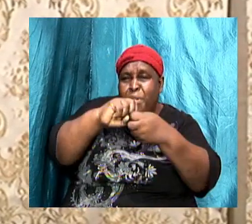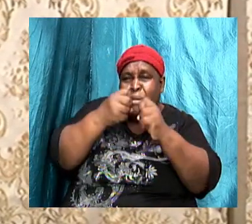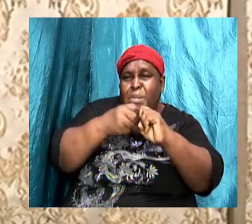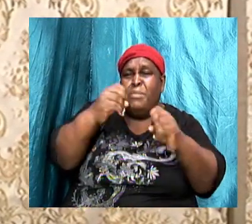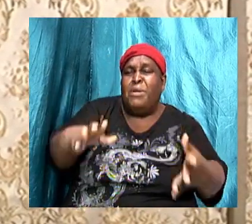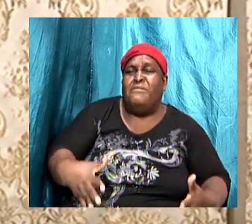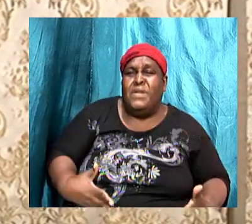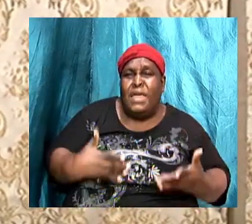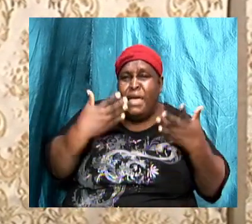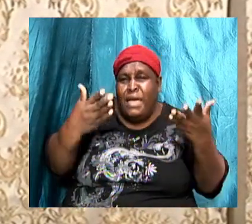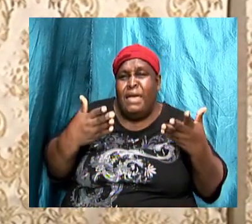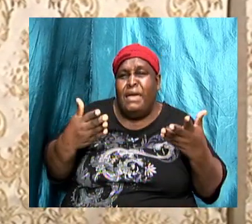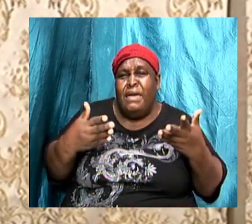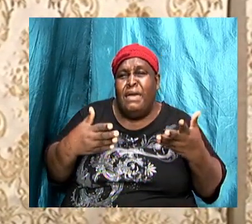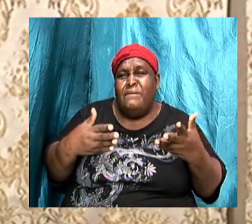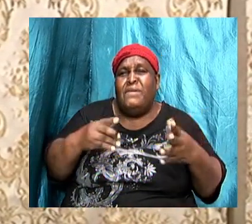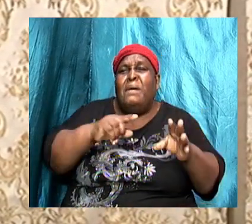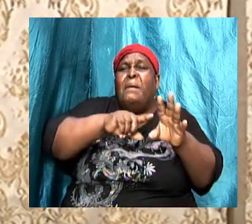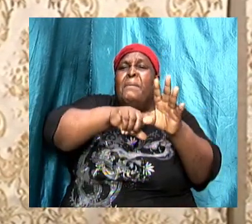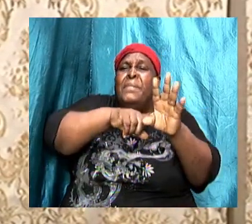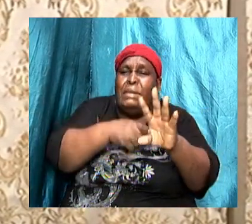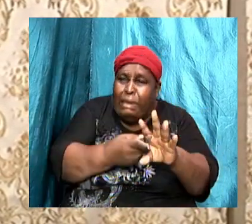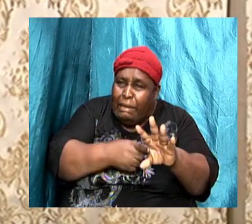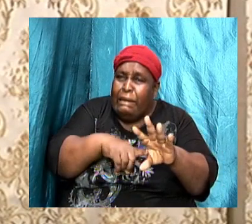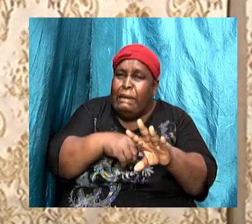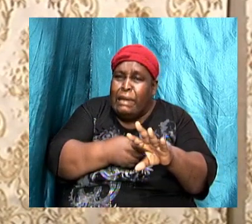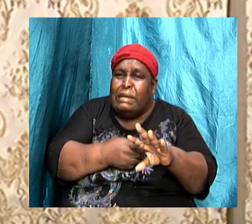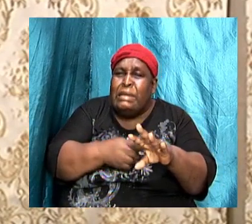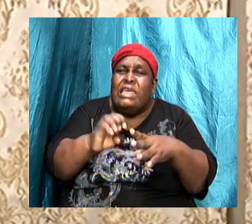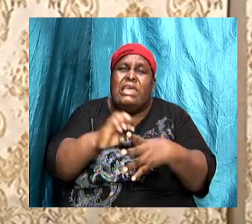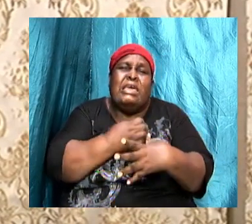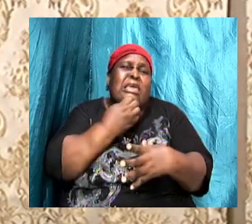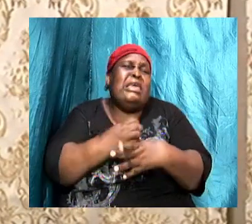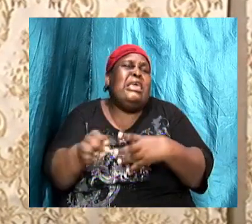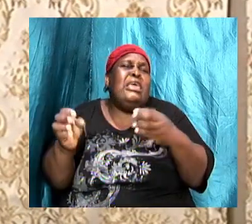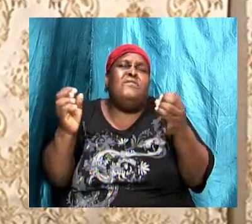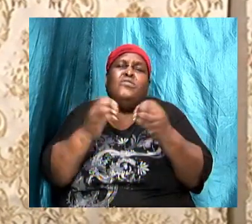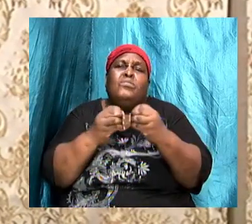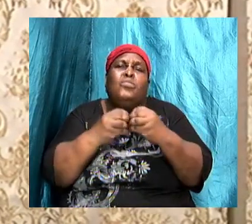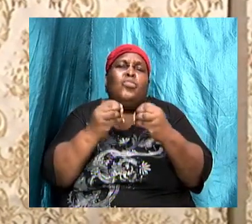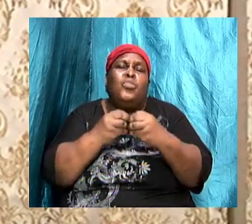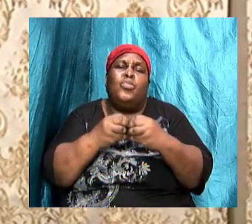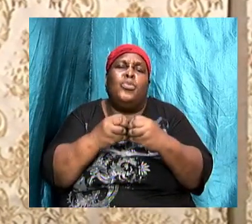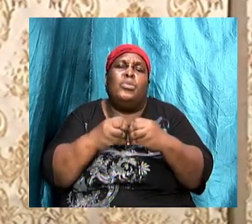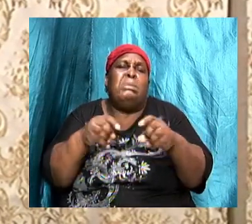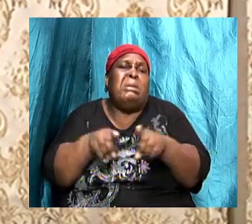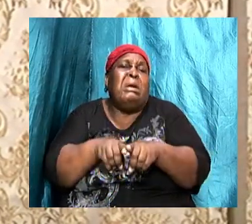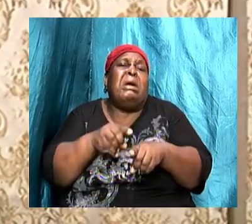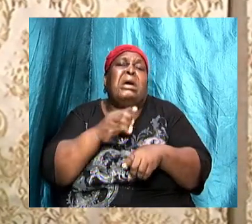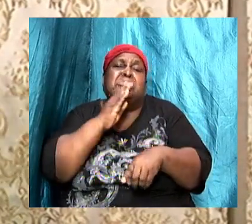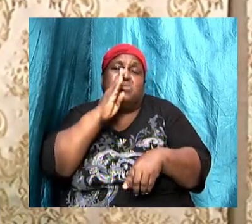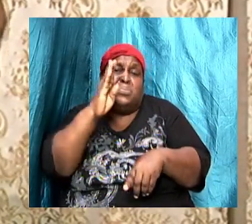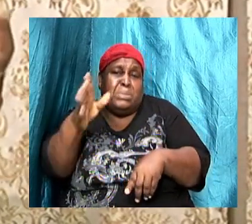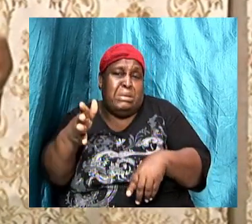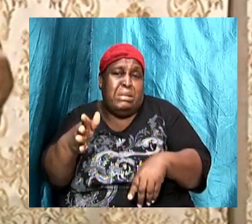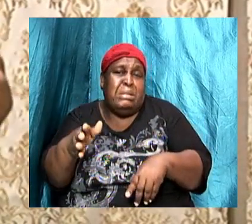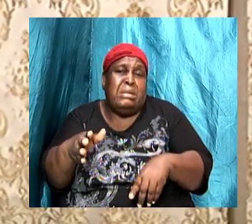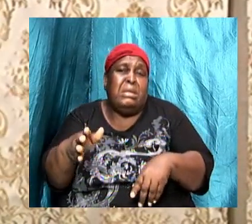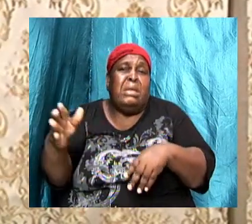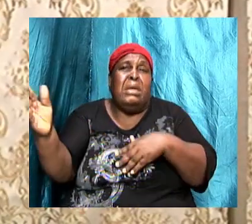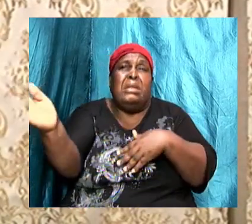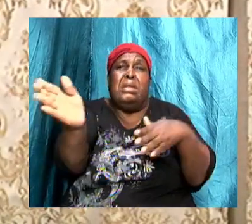starts to kick even more as it will and when the atmosphere